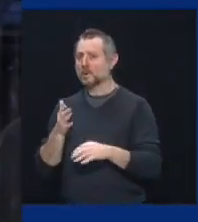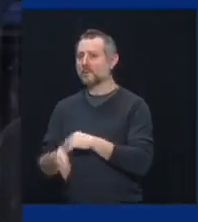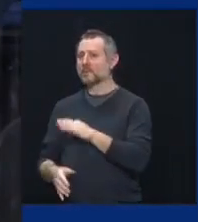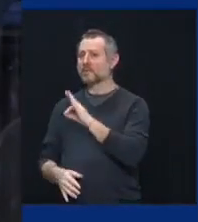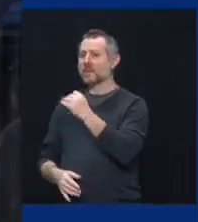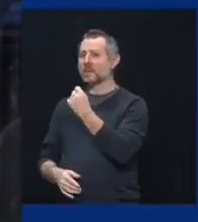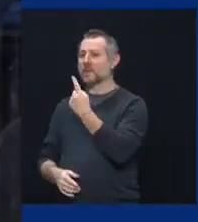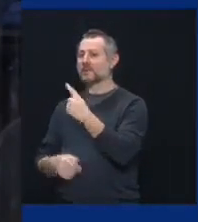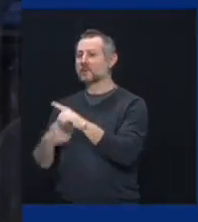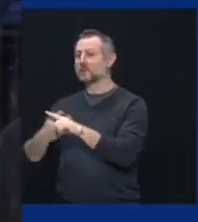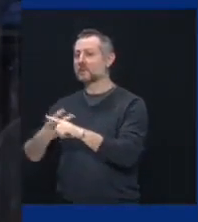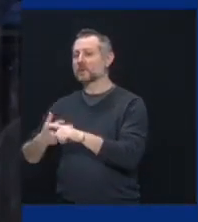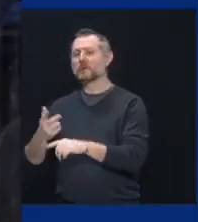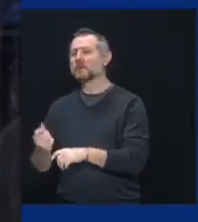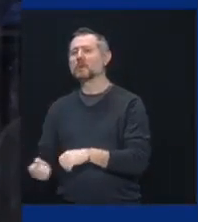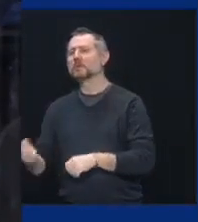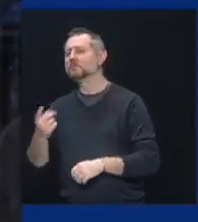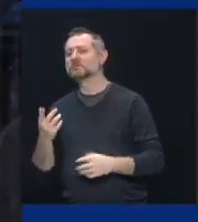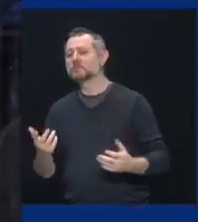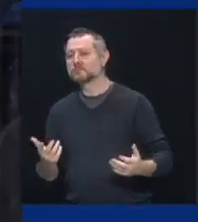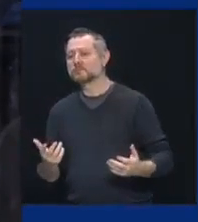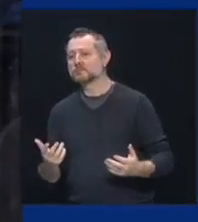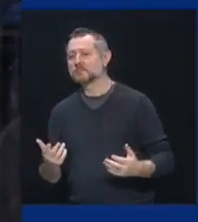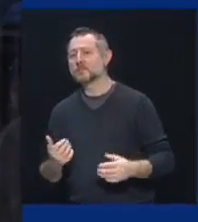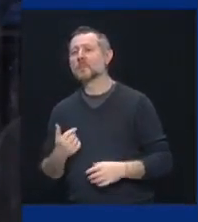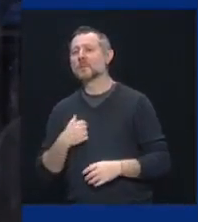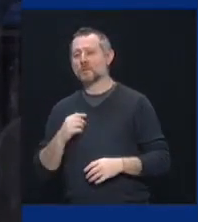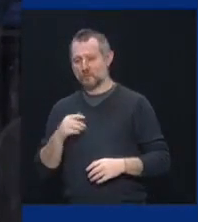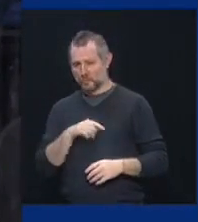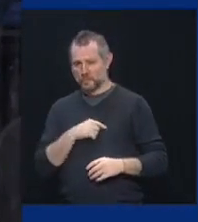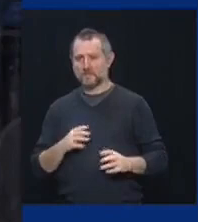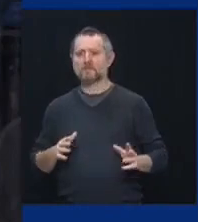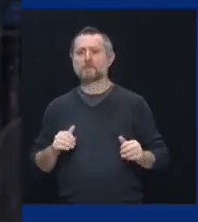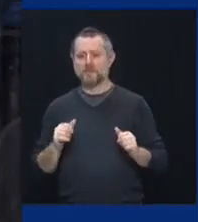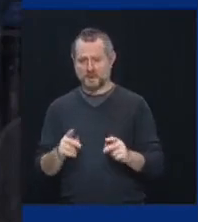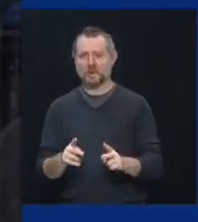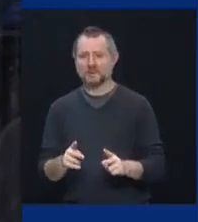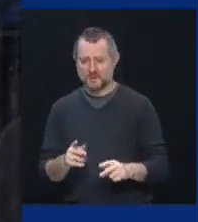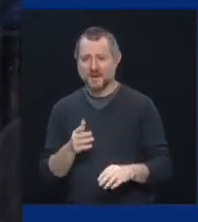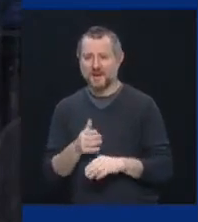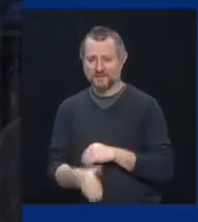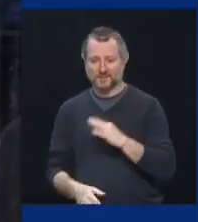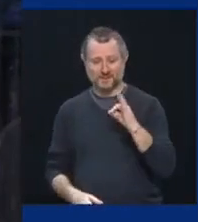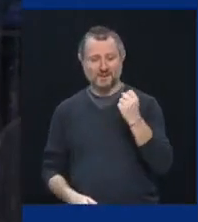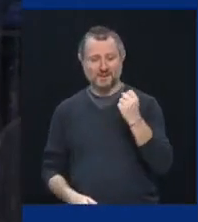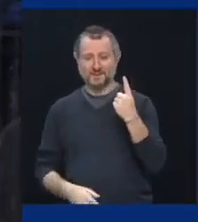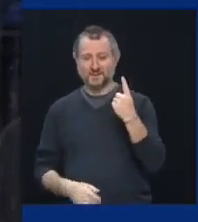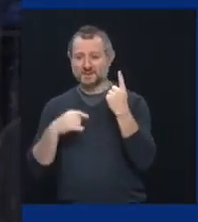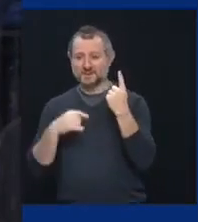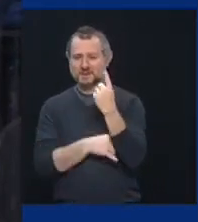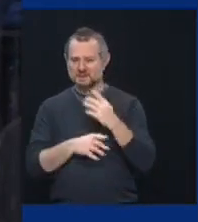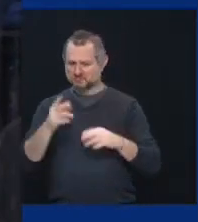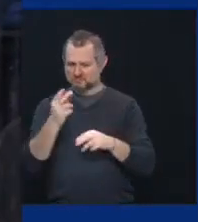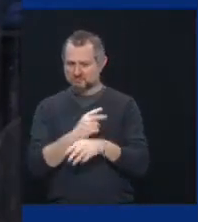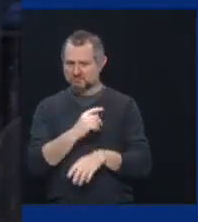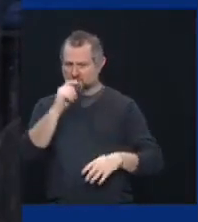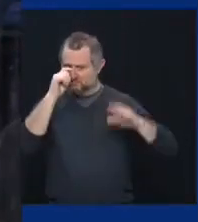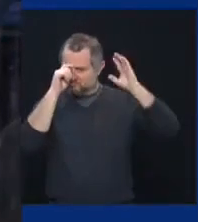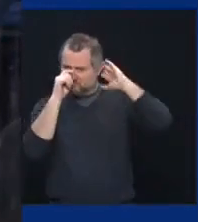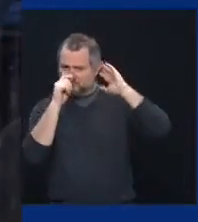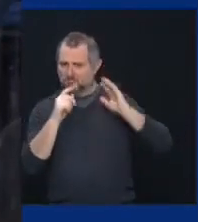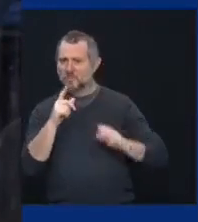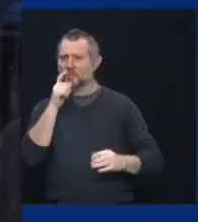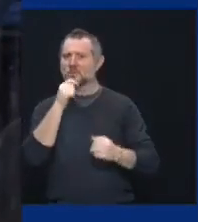And I'll tell you folks, the fact that we did and when we did and wearing those hats of all the respective first responders